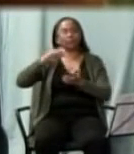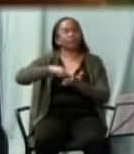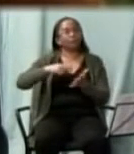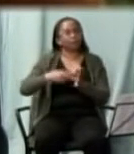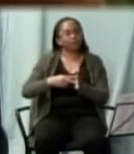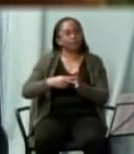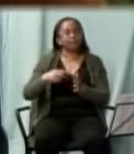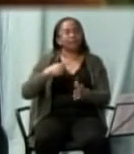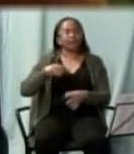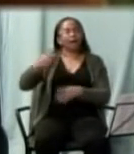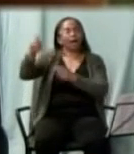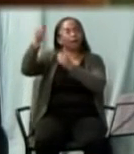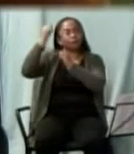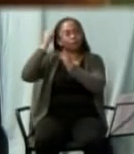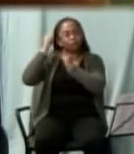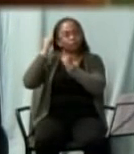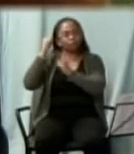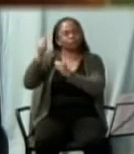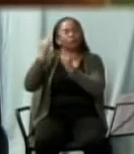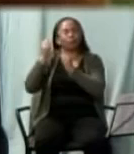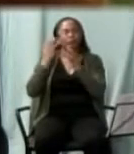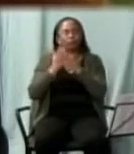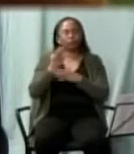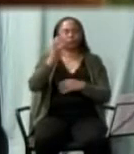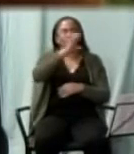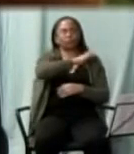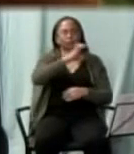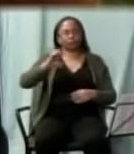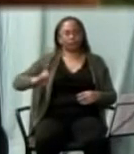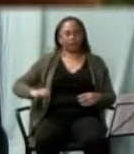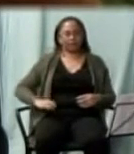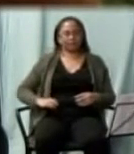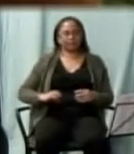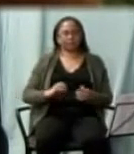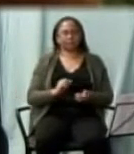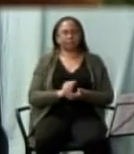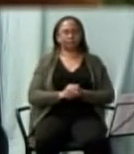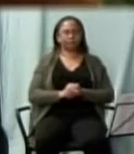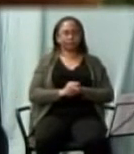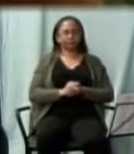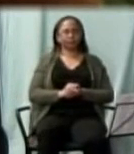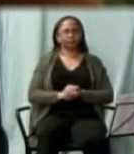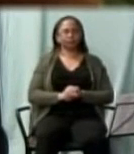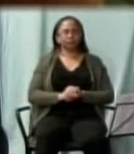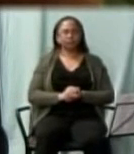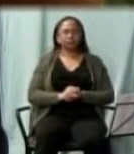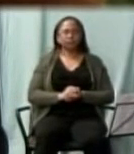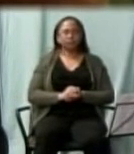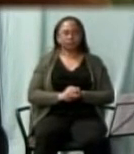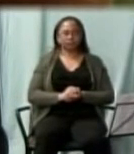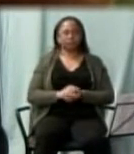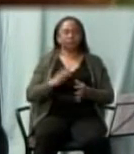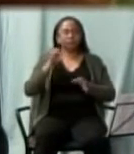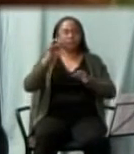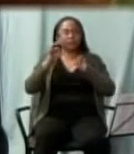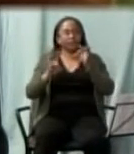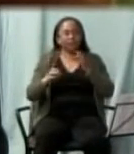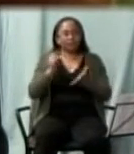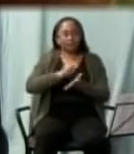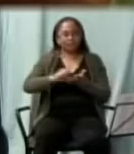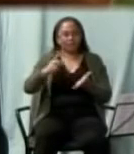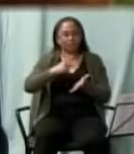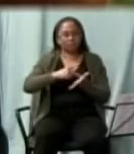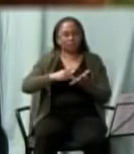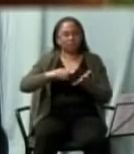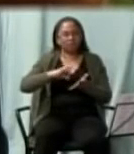strength of the crucified Christ. If St. Paul failed